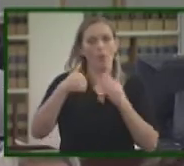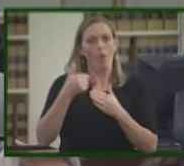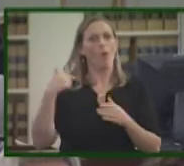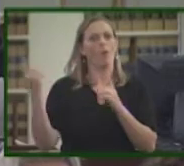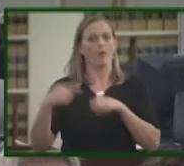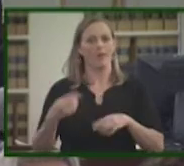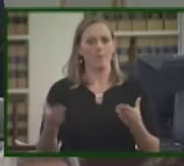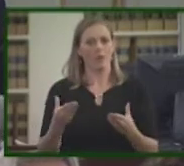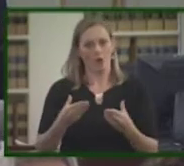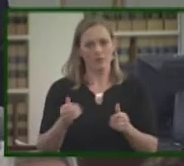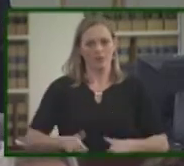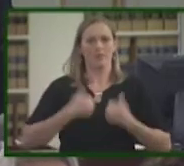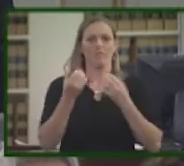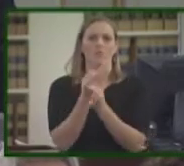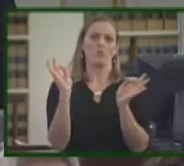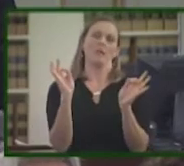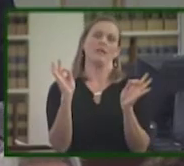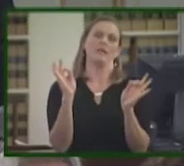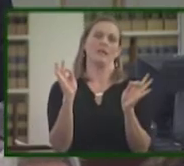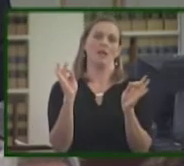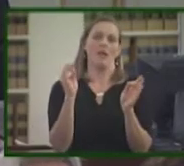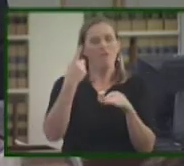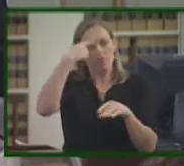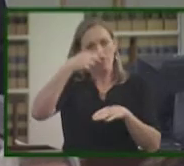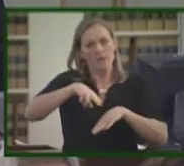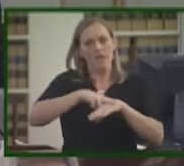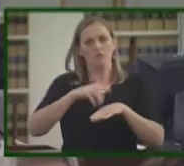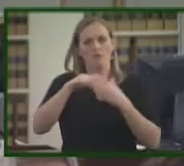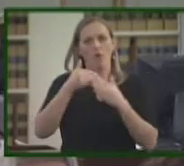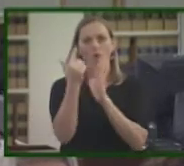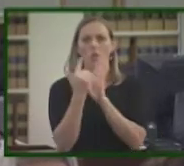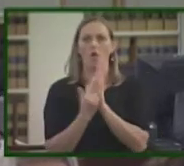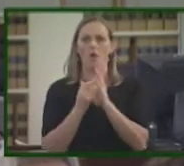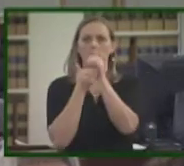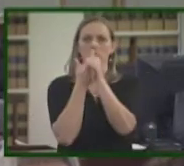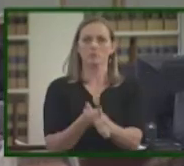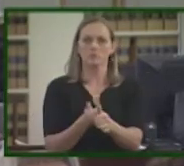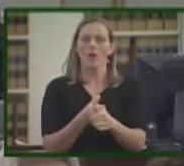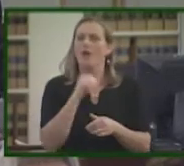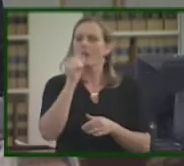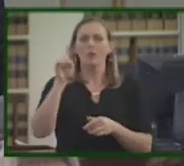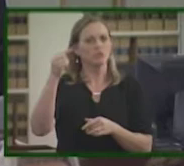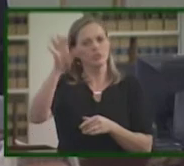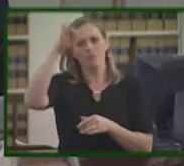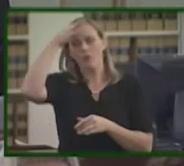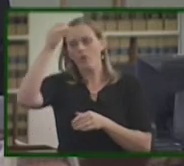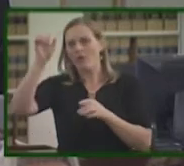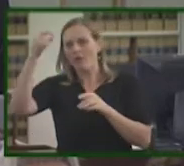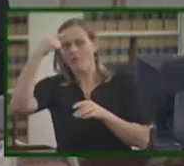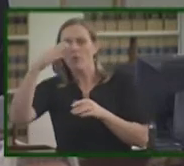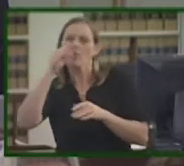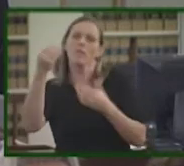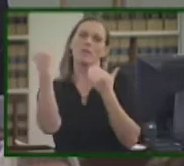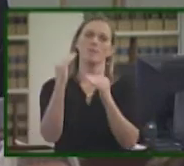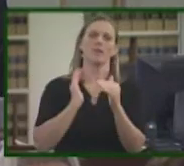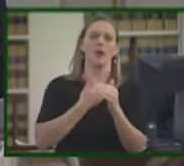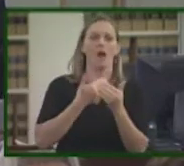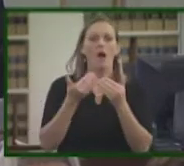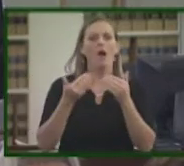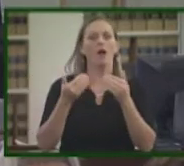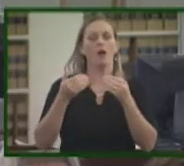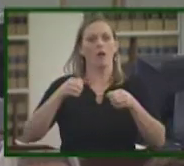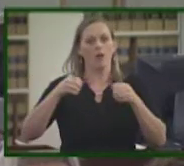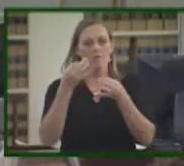here seeking to live freely in a nation of laws. Unbothered by arbitrary government that limited our freedom and